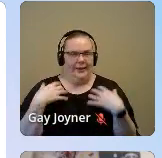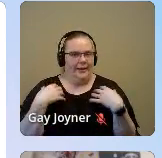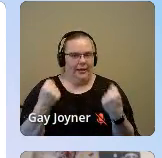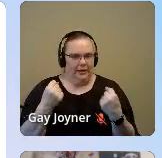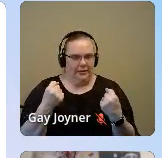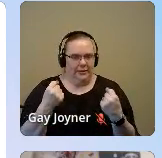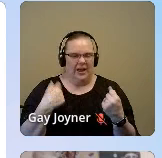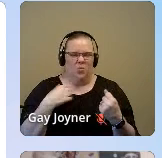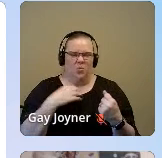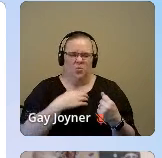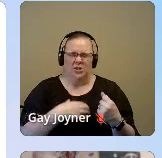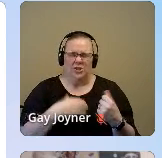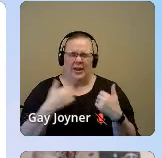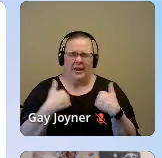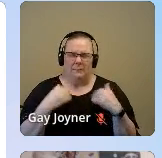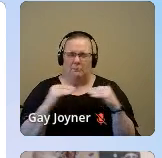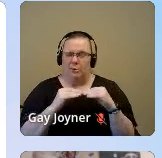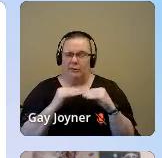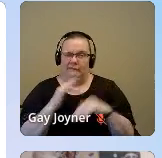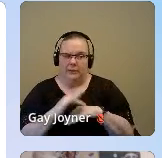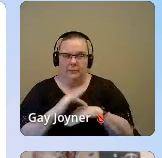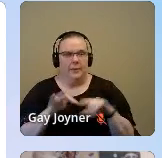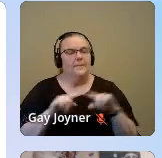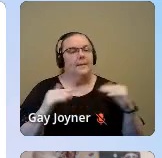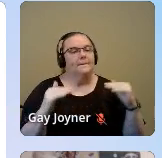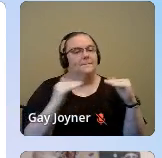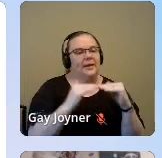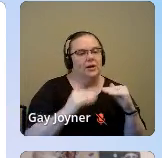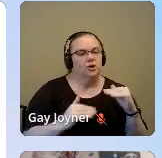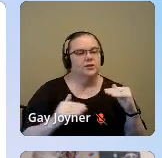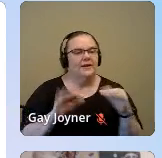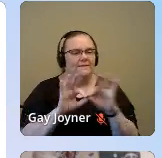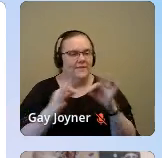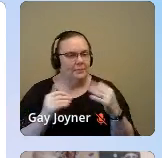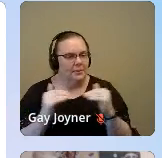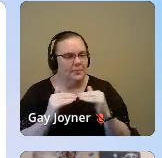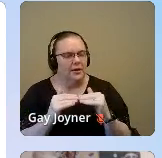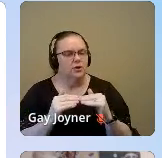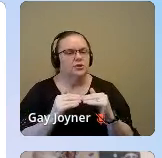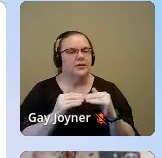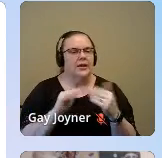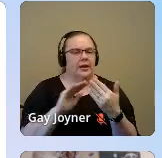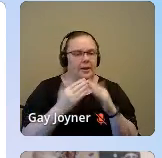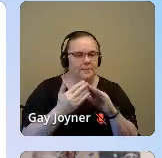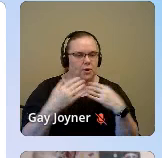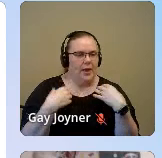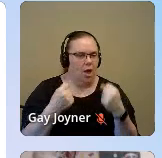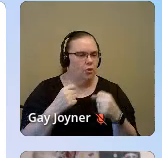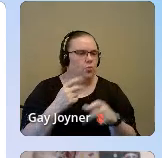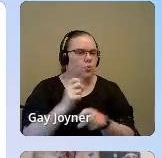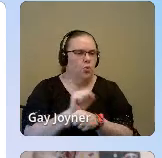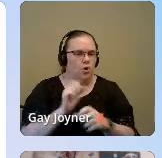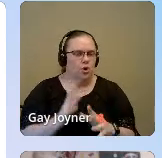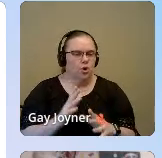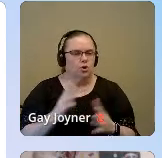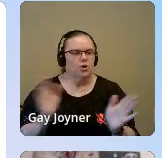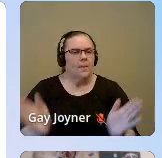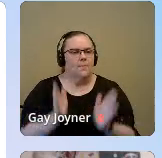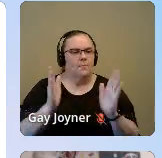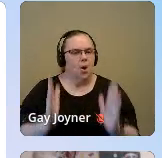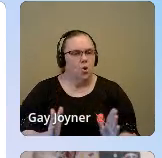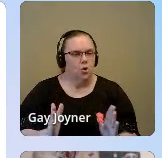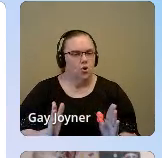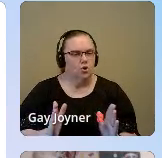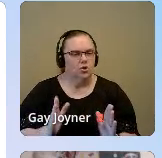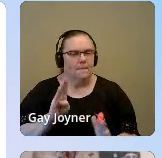had more availability of peers, family peers, community health workers, promotores, barbershops, beauty salons, places where we naturally go to talk